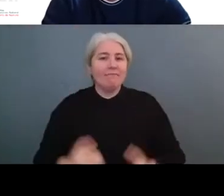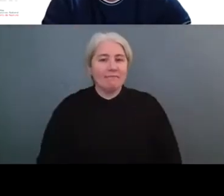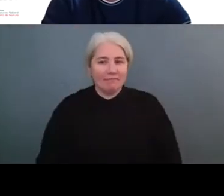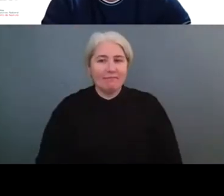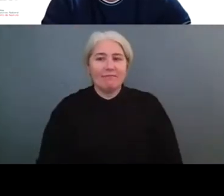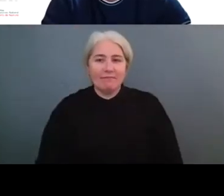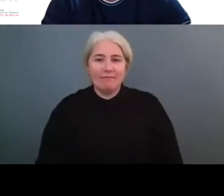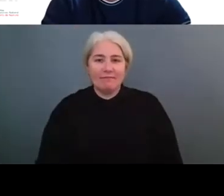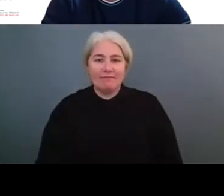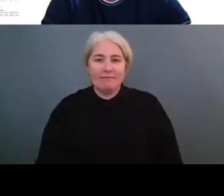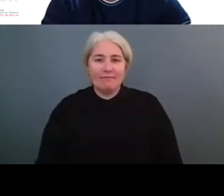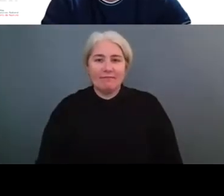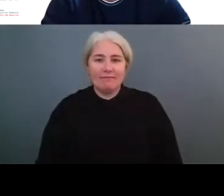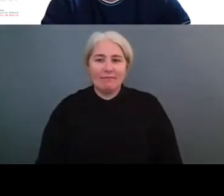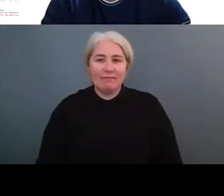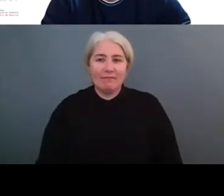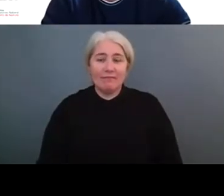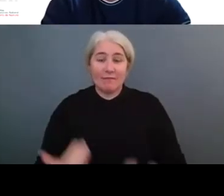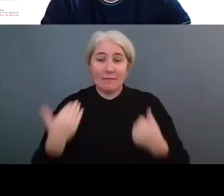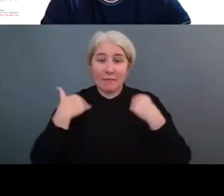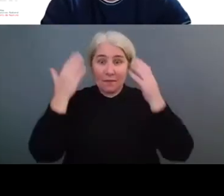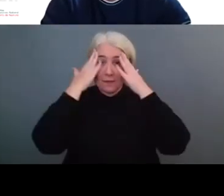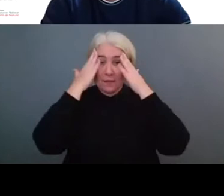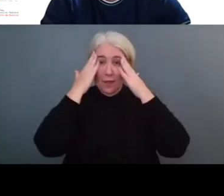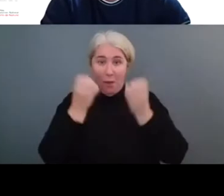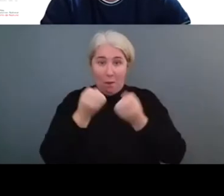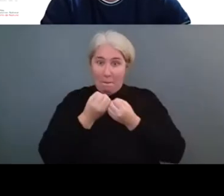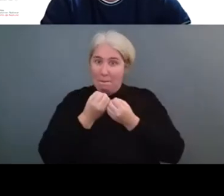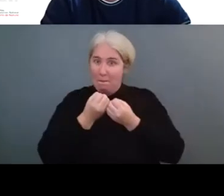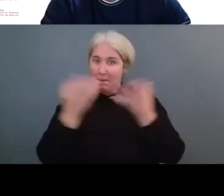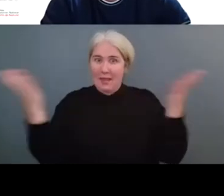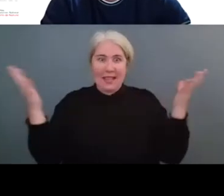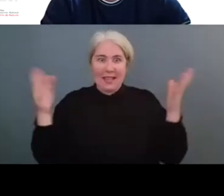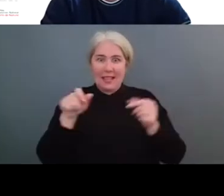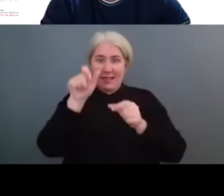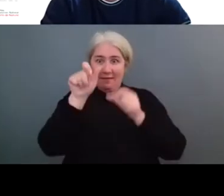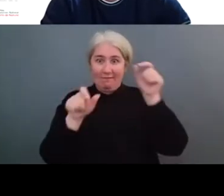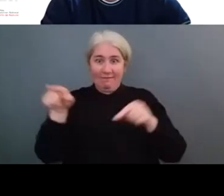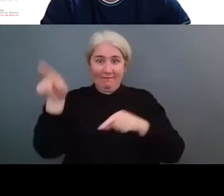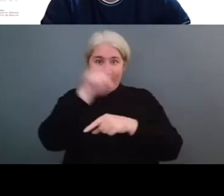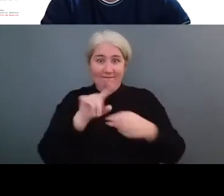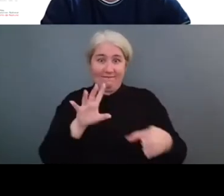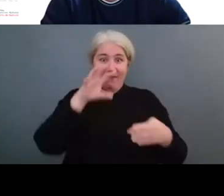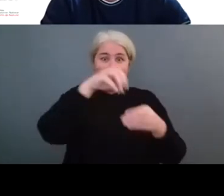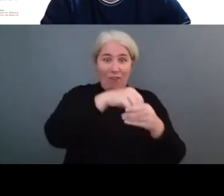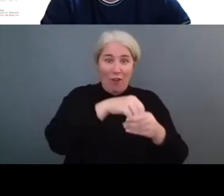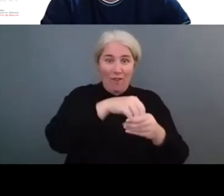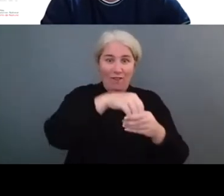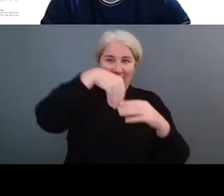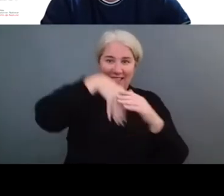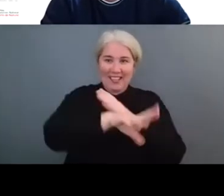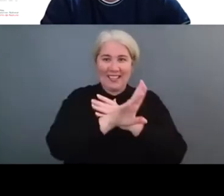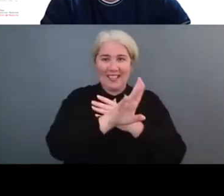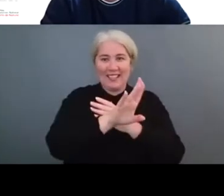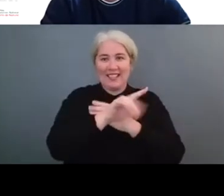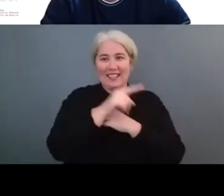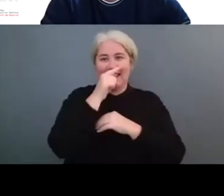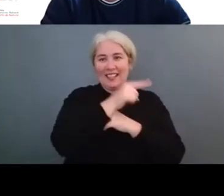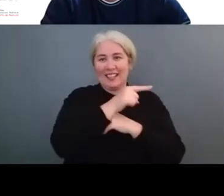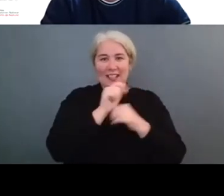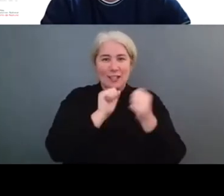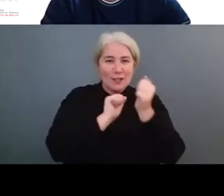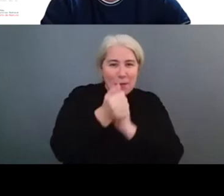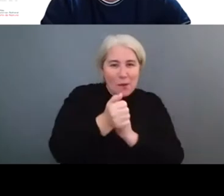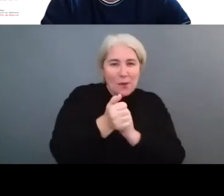that many of the participants are somehow involved and somehow attached to sport